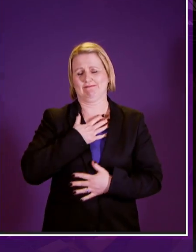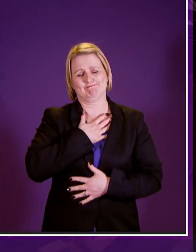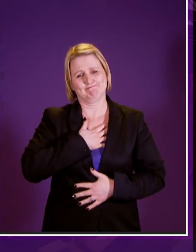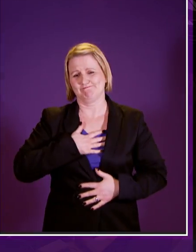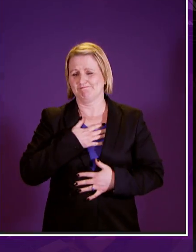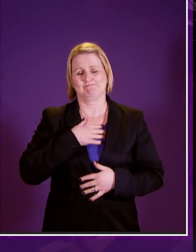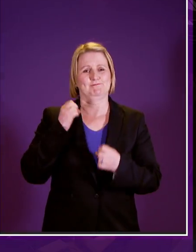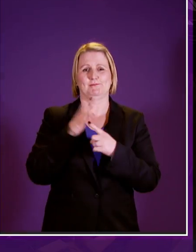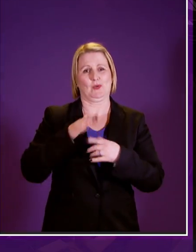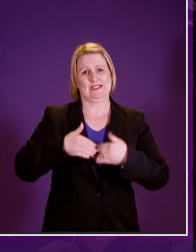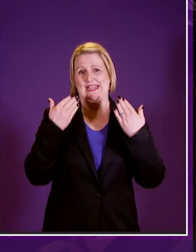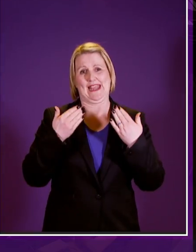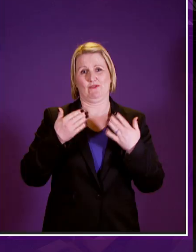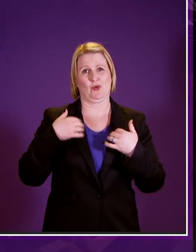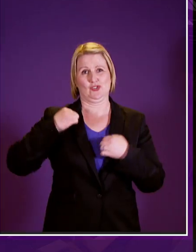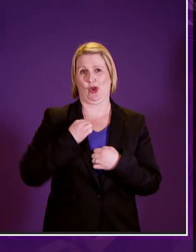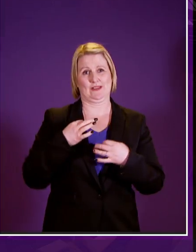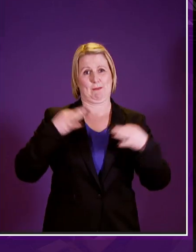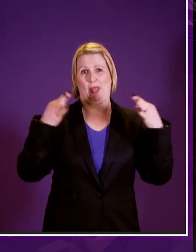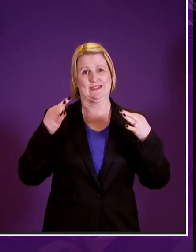important day in scotland's political history